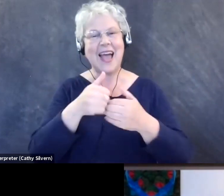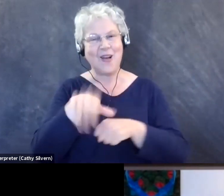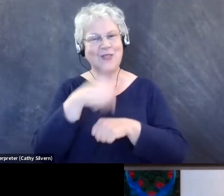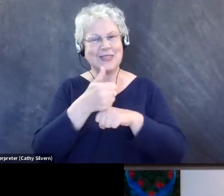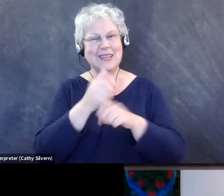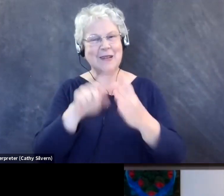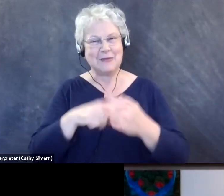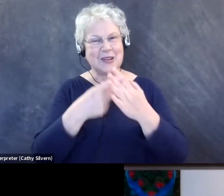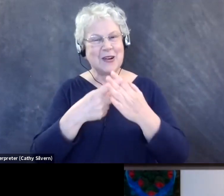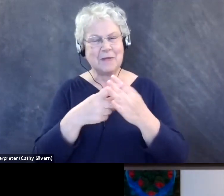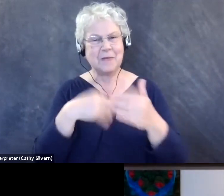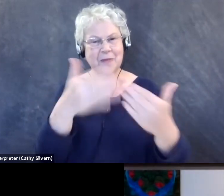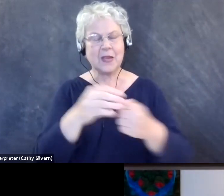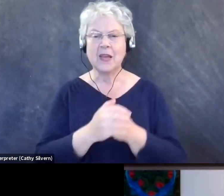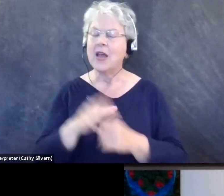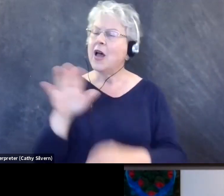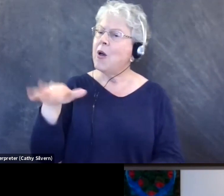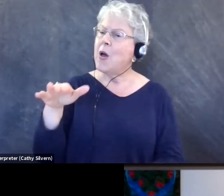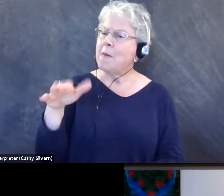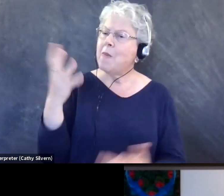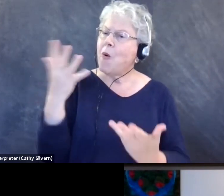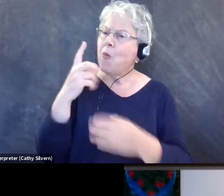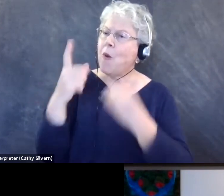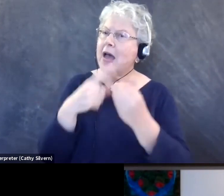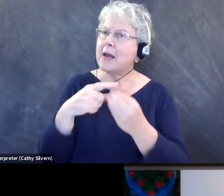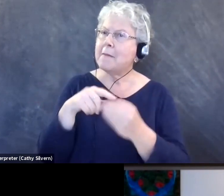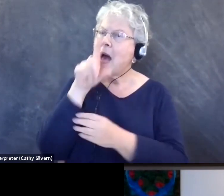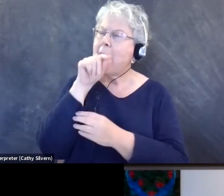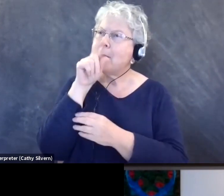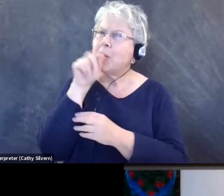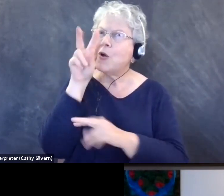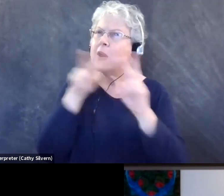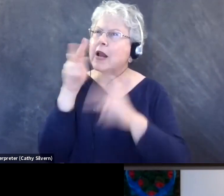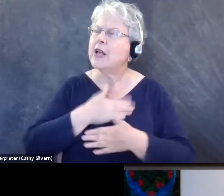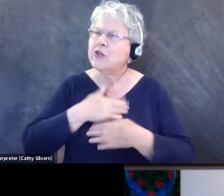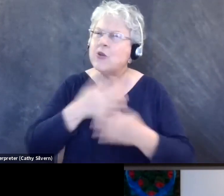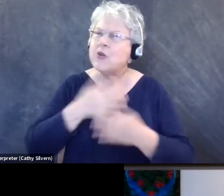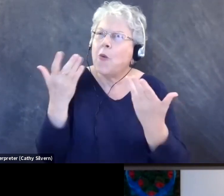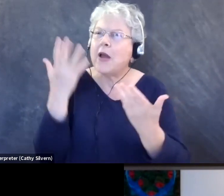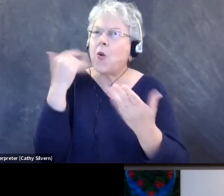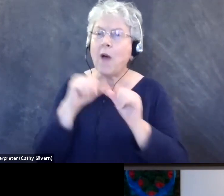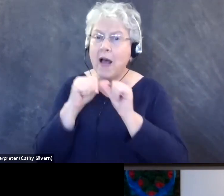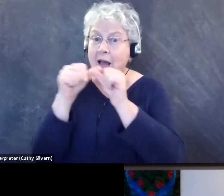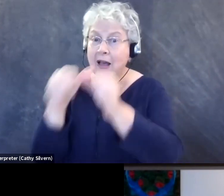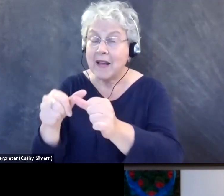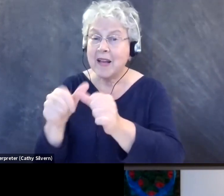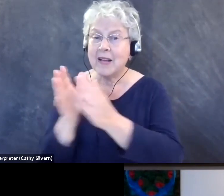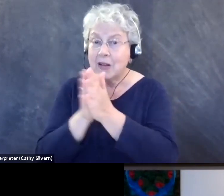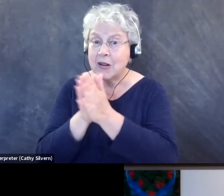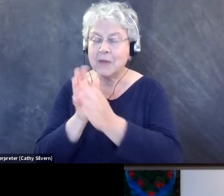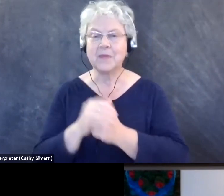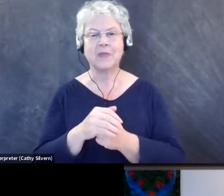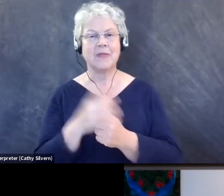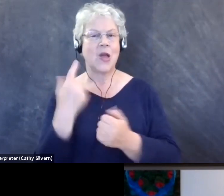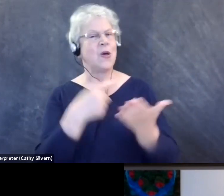but what is it about birding that makes you want to, to keep birding? So, um, when we're talking about the joys,